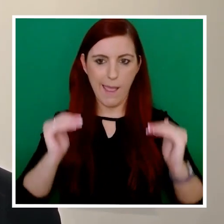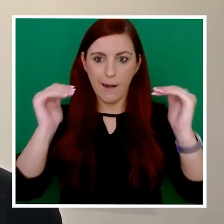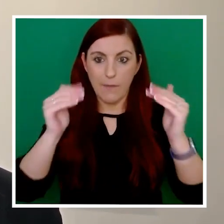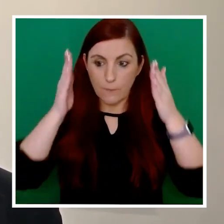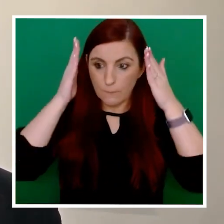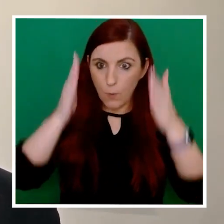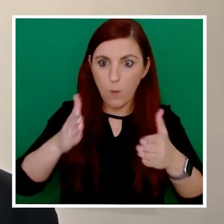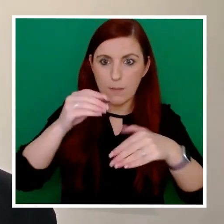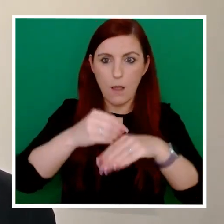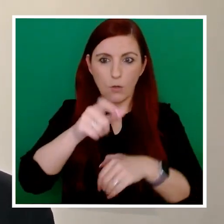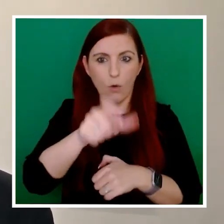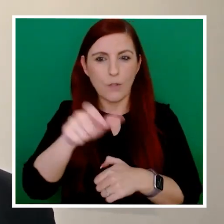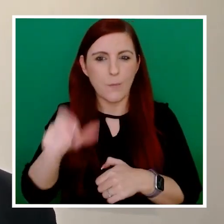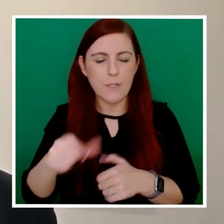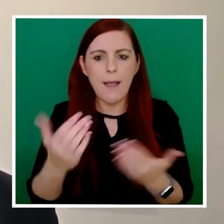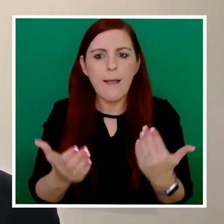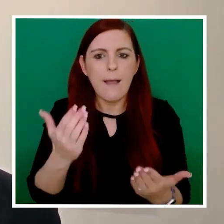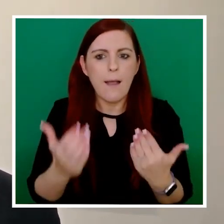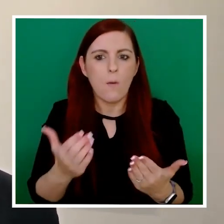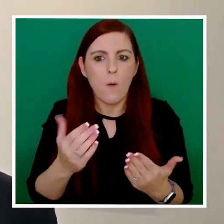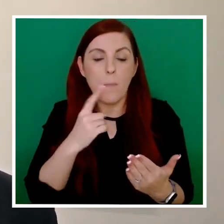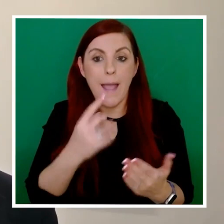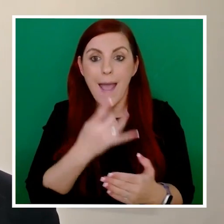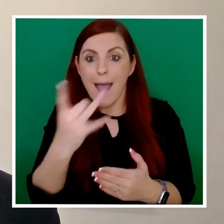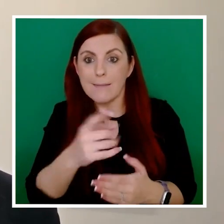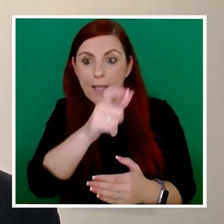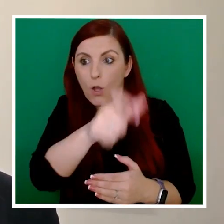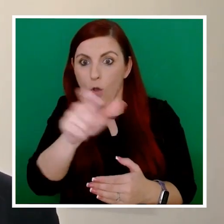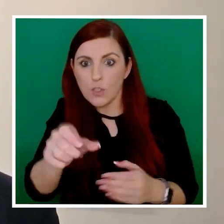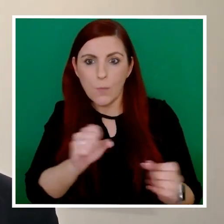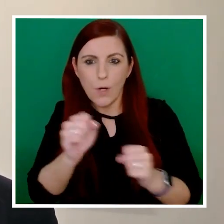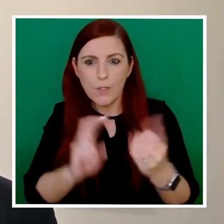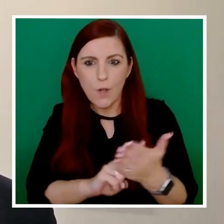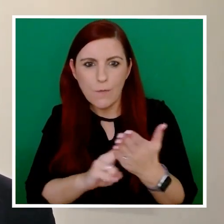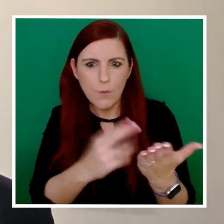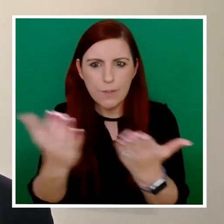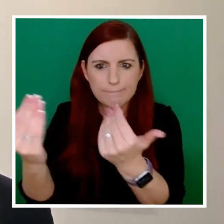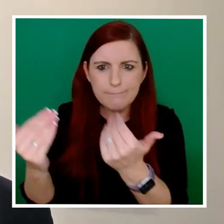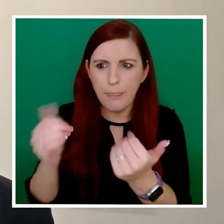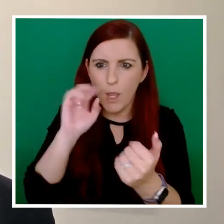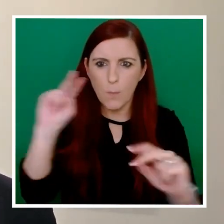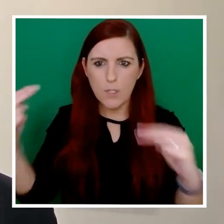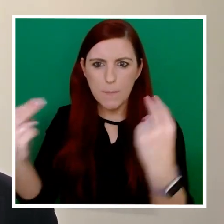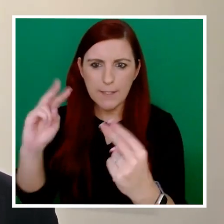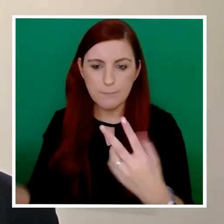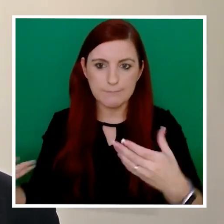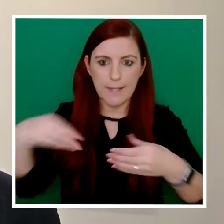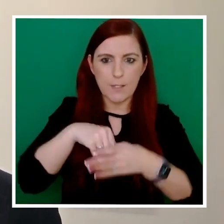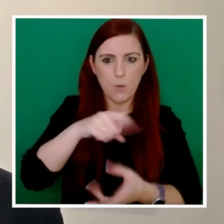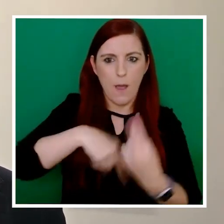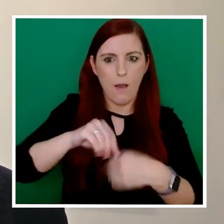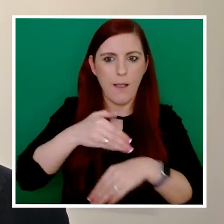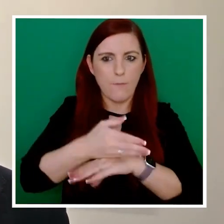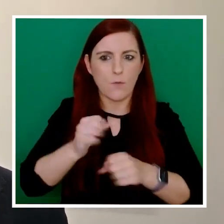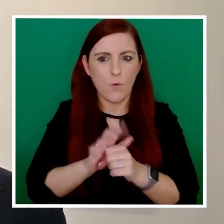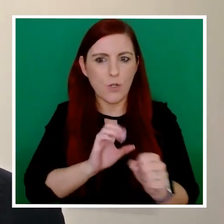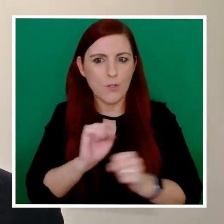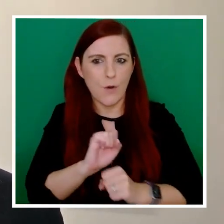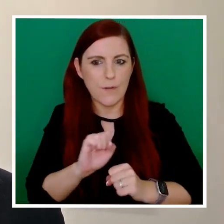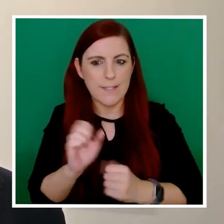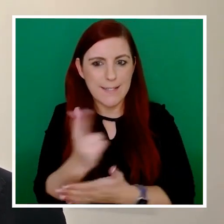and that we can do this by bringing the perspective of our service users to the center of all of our efforts in service design and delivery.